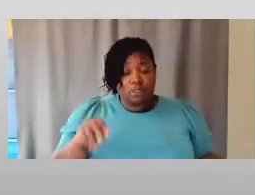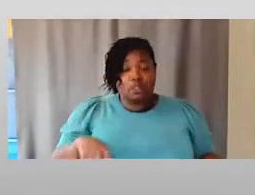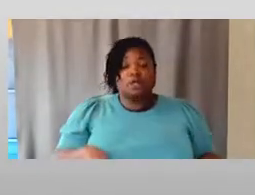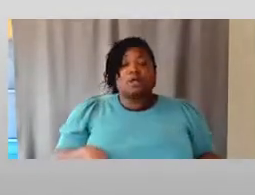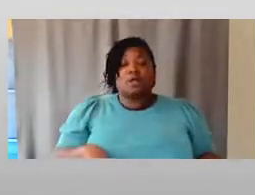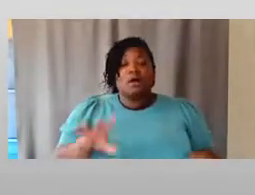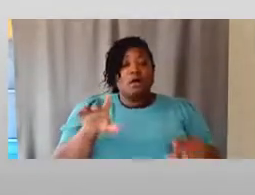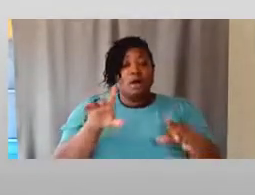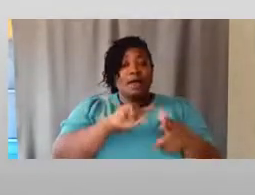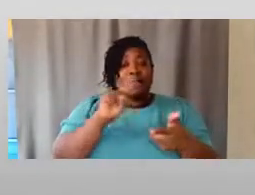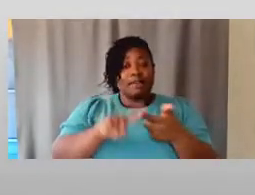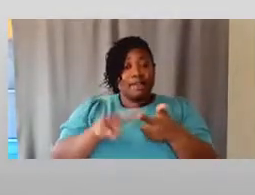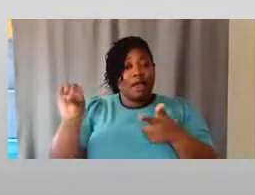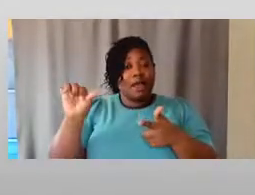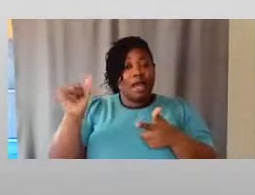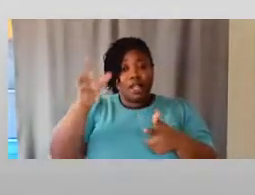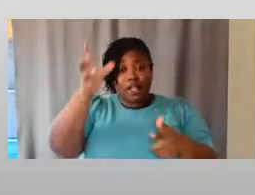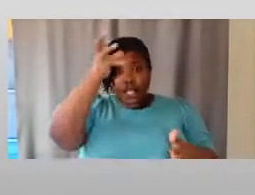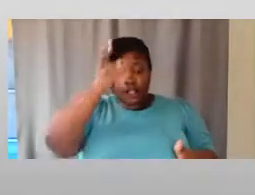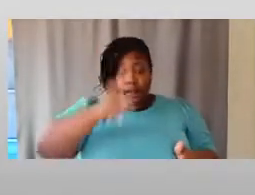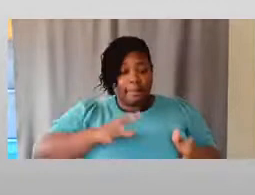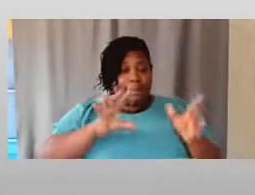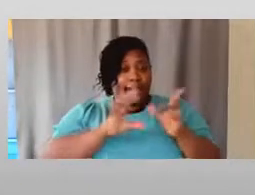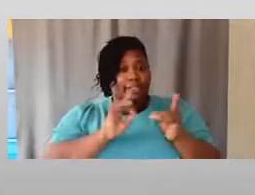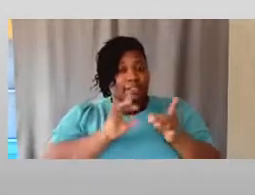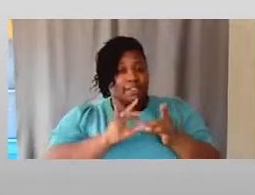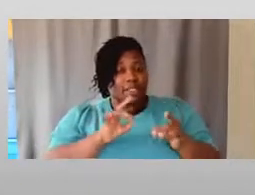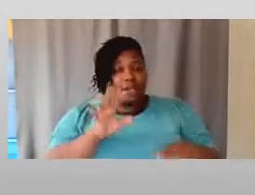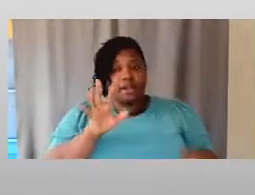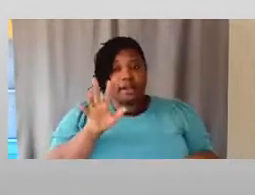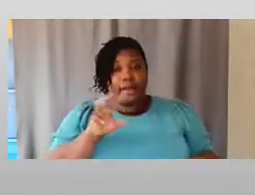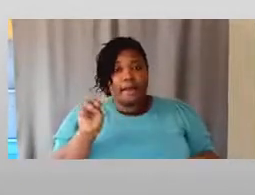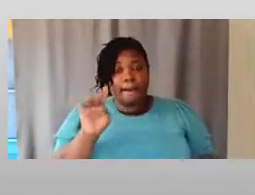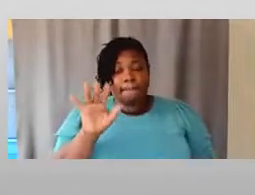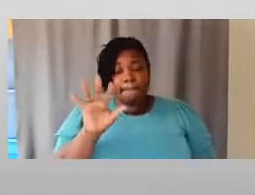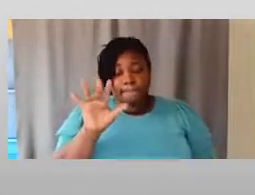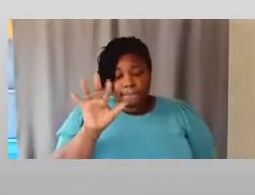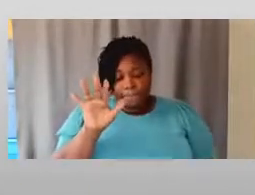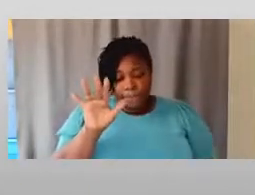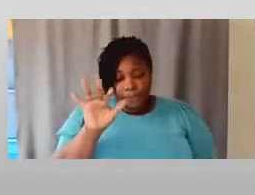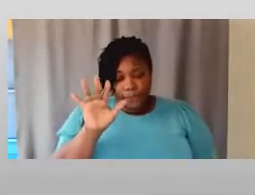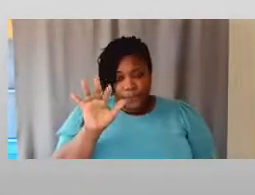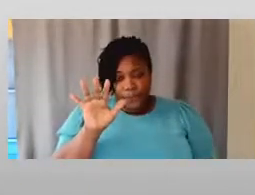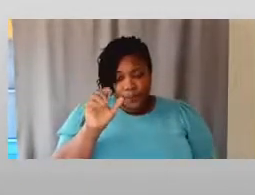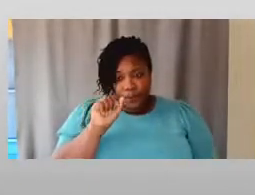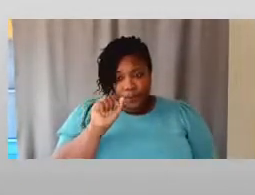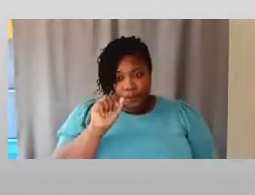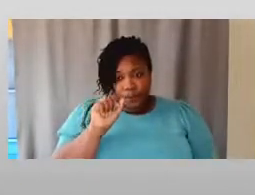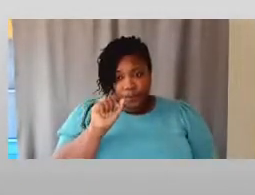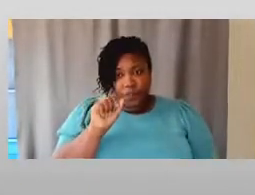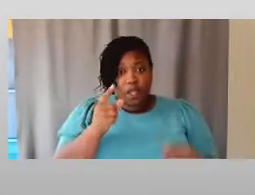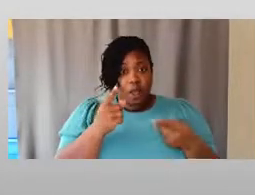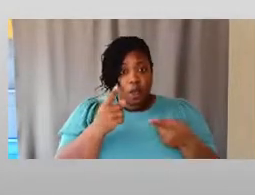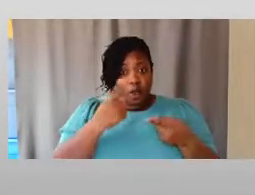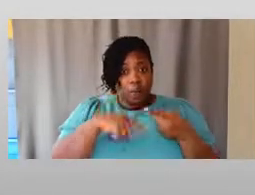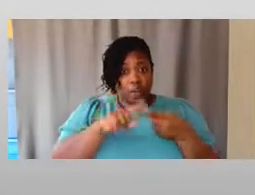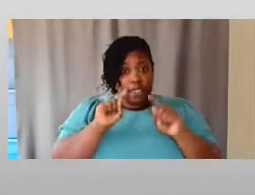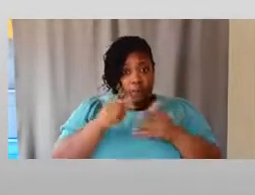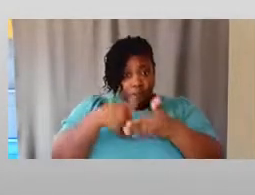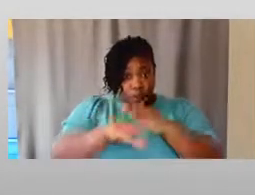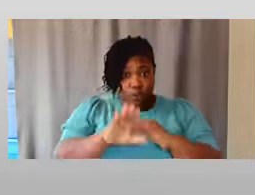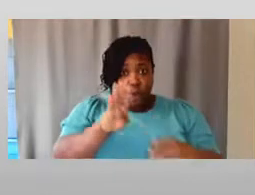Then another guy said that when he went in a bar